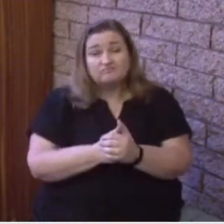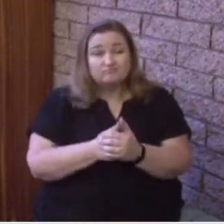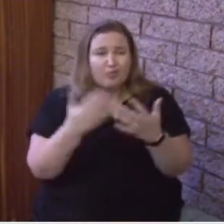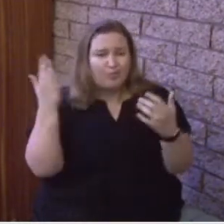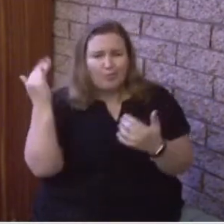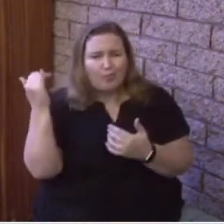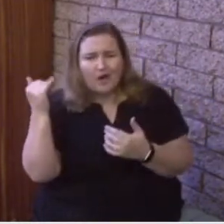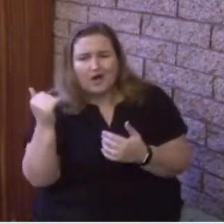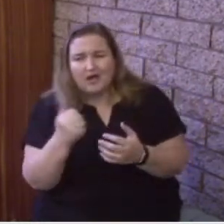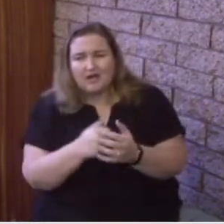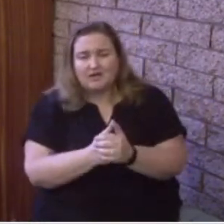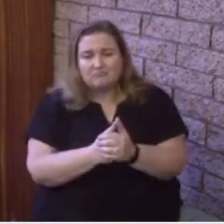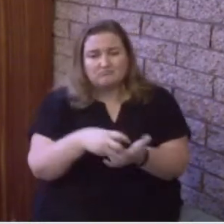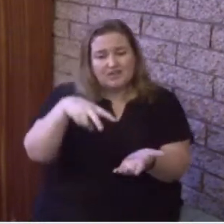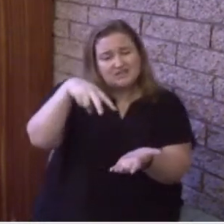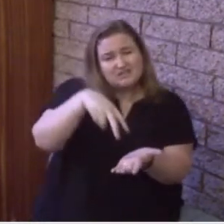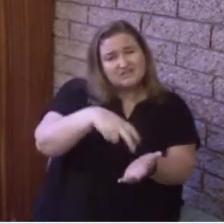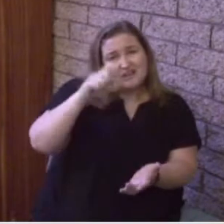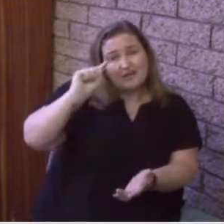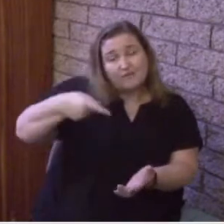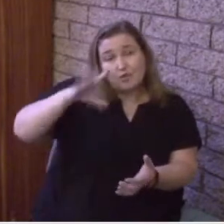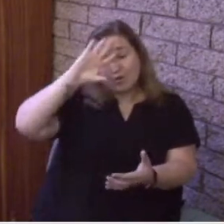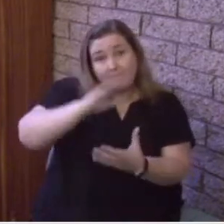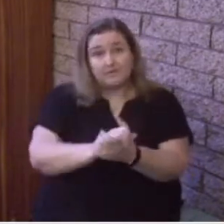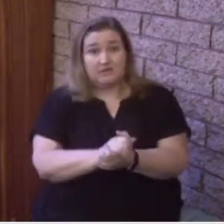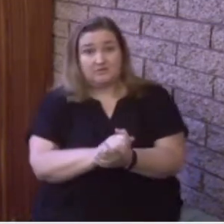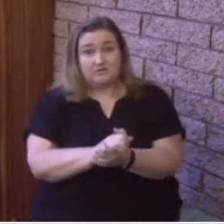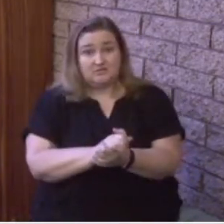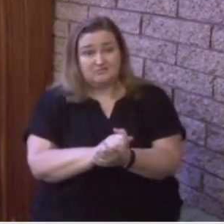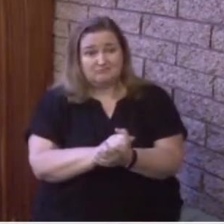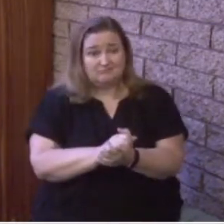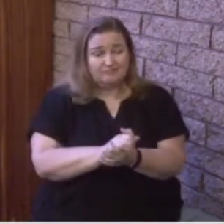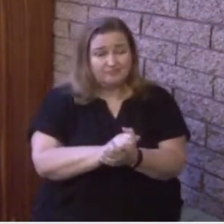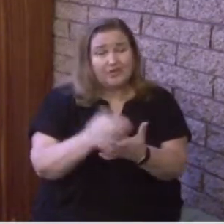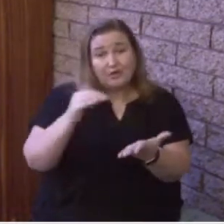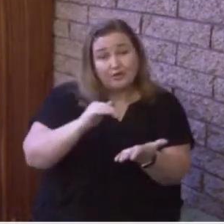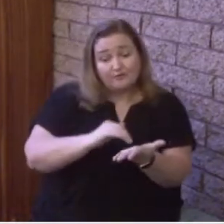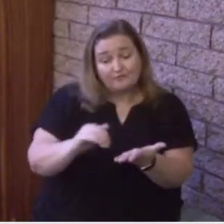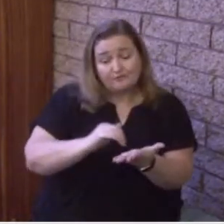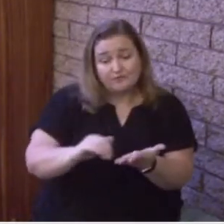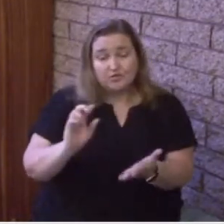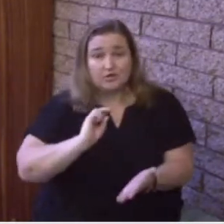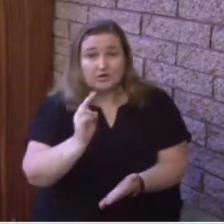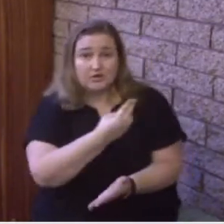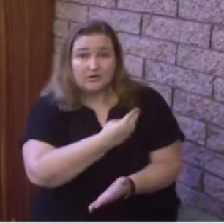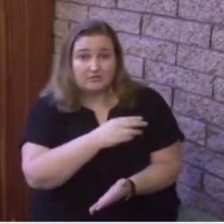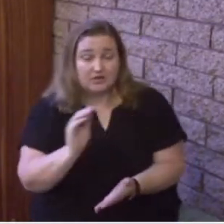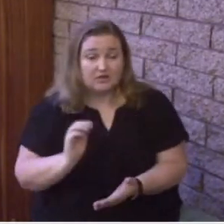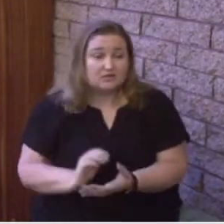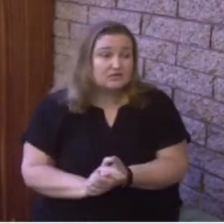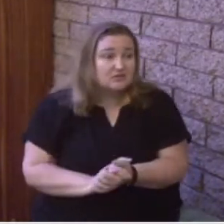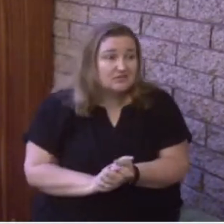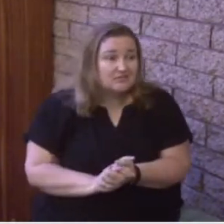believers, in order to forgive us of our sins, as Scripture teaches us,